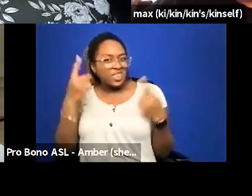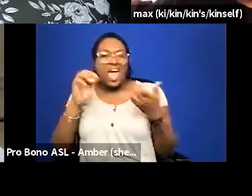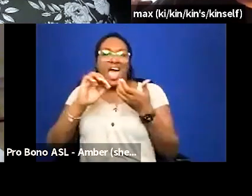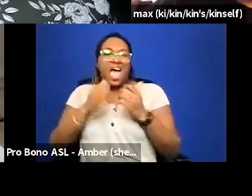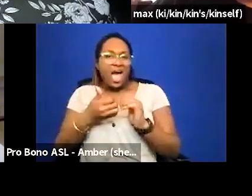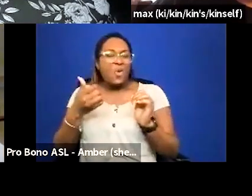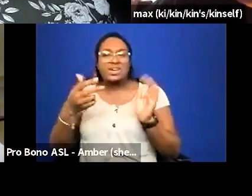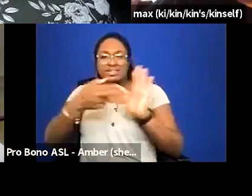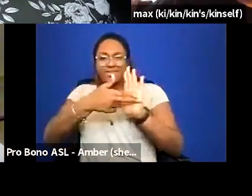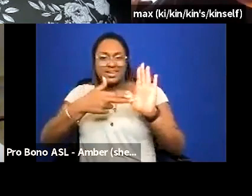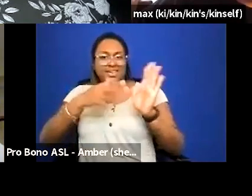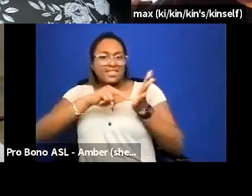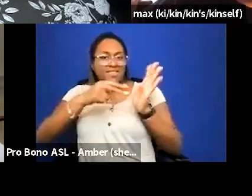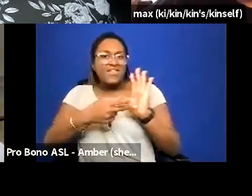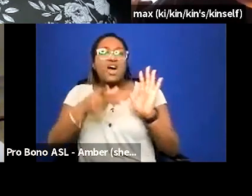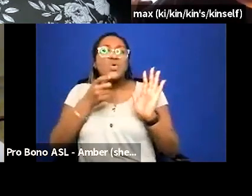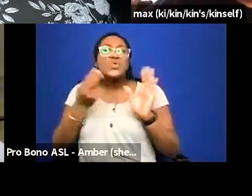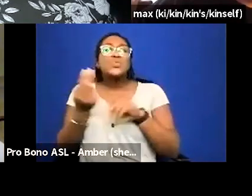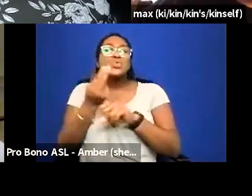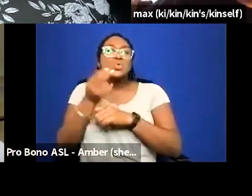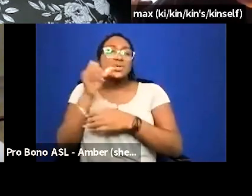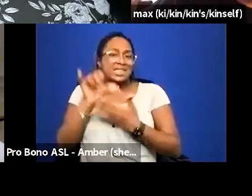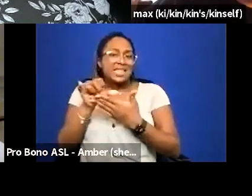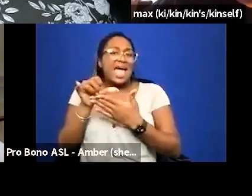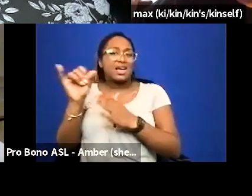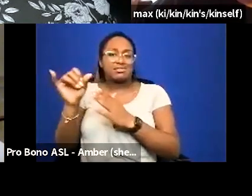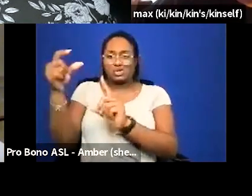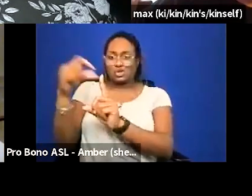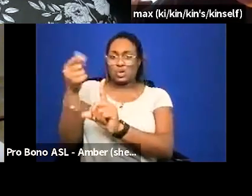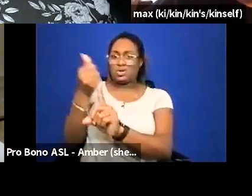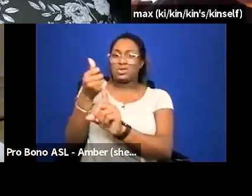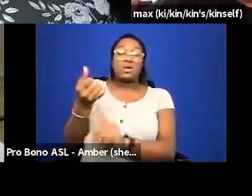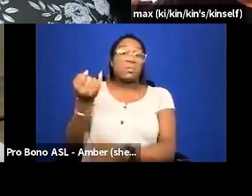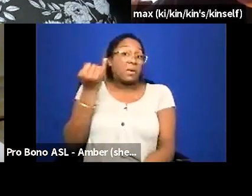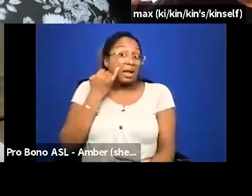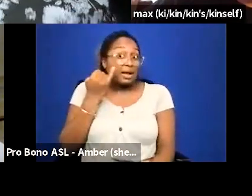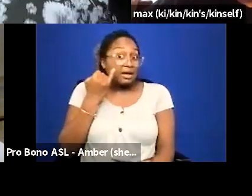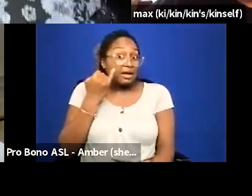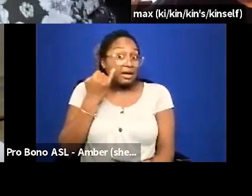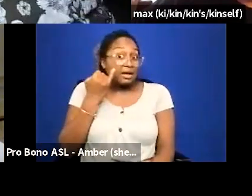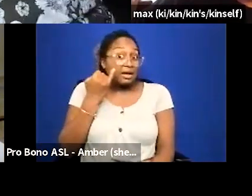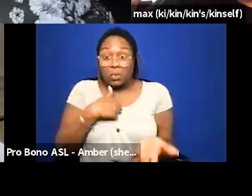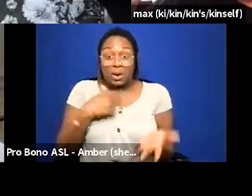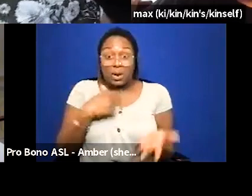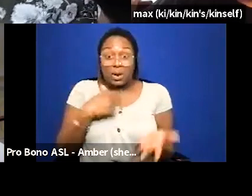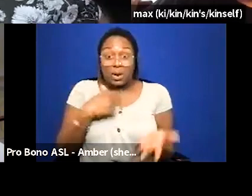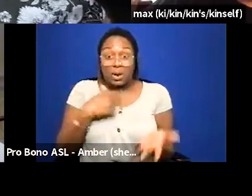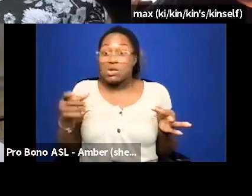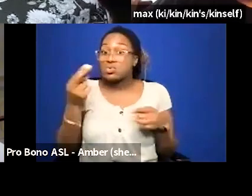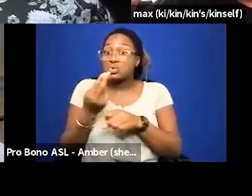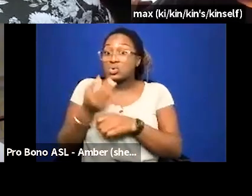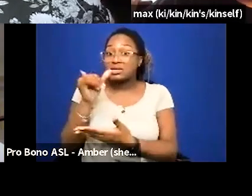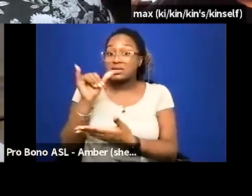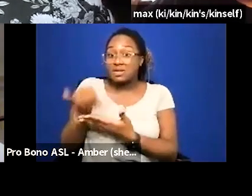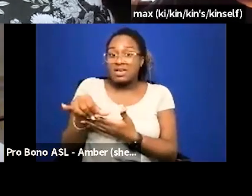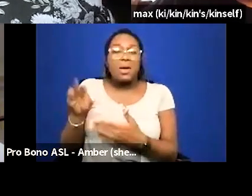we define who gets to use that term for themselves or if we define who gets to use that term for themselves max we haven't